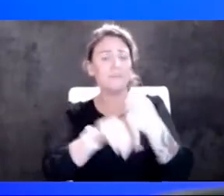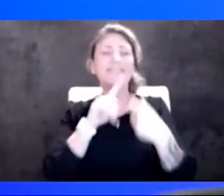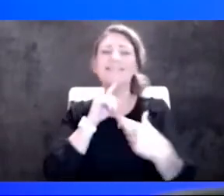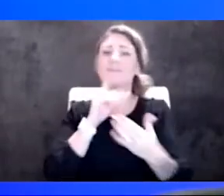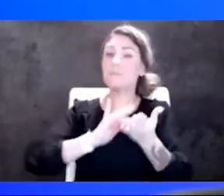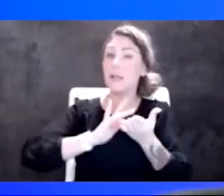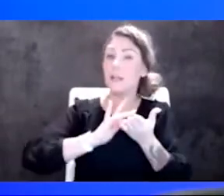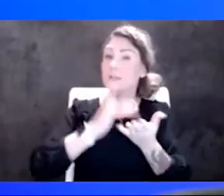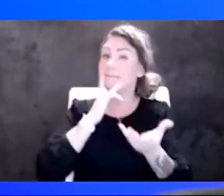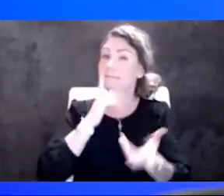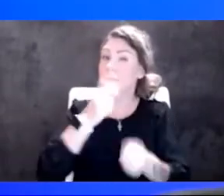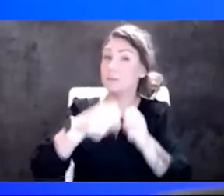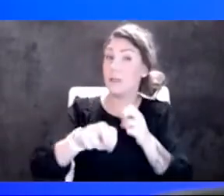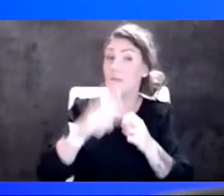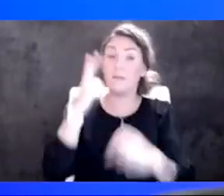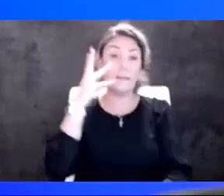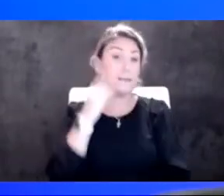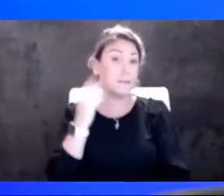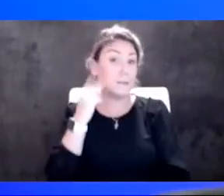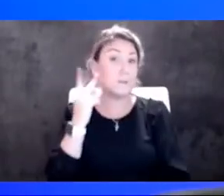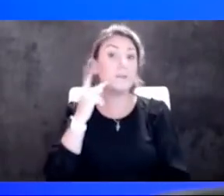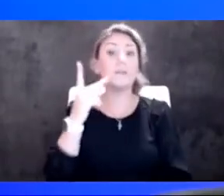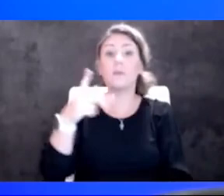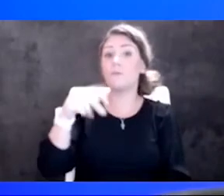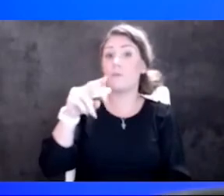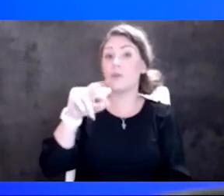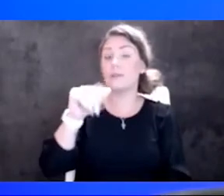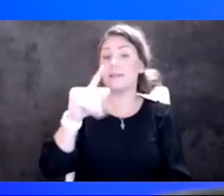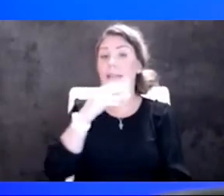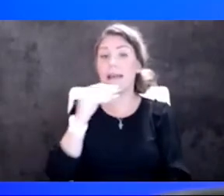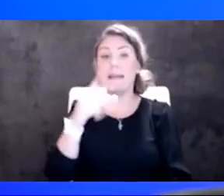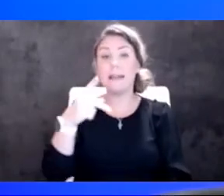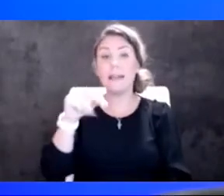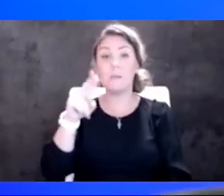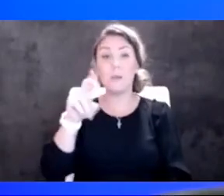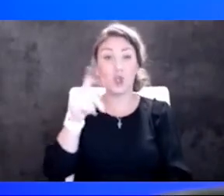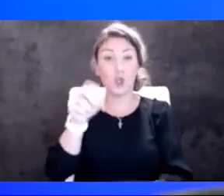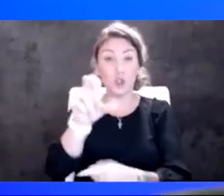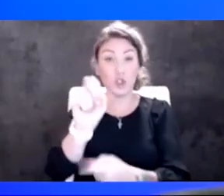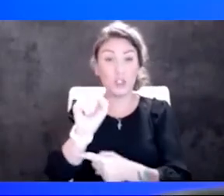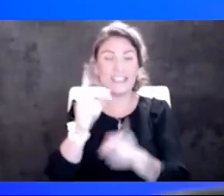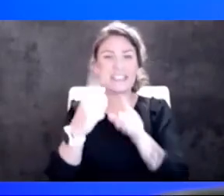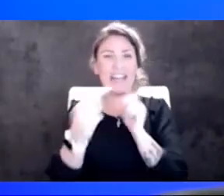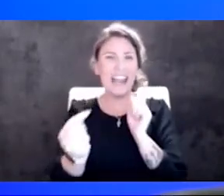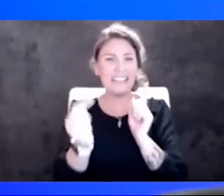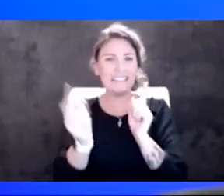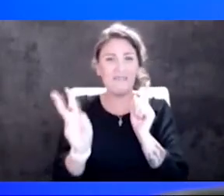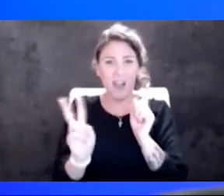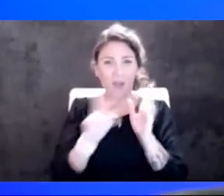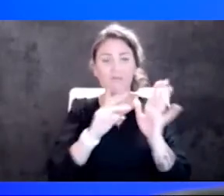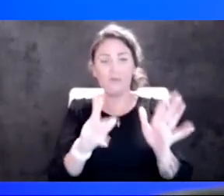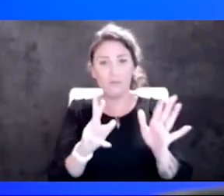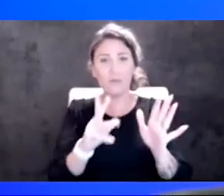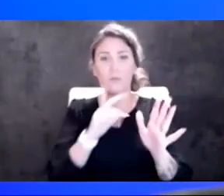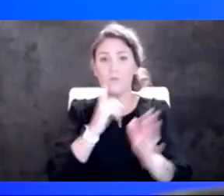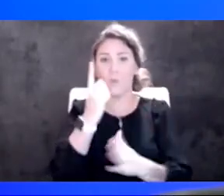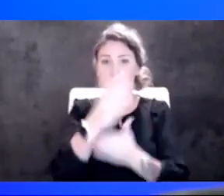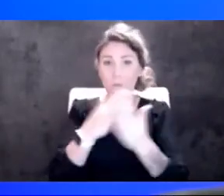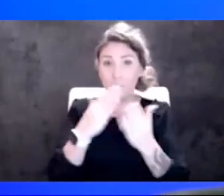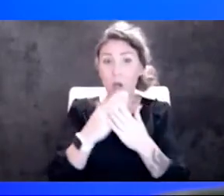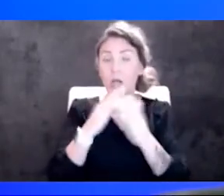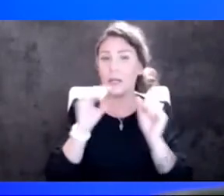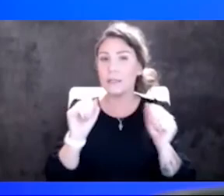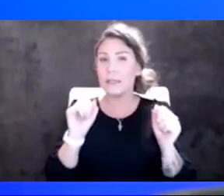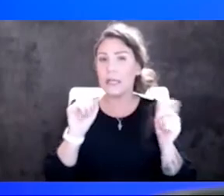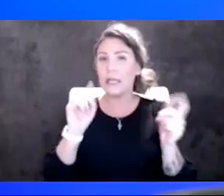we have experience with protease inhibitors, this type of antiviral. And one of the components of this drug, it can mess with some other medications.